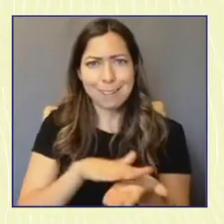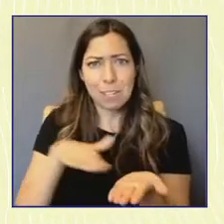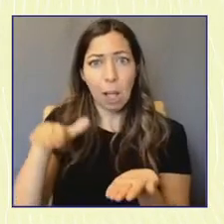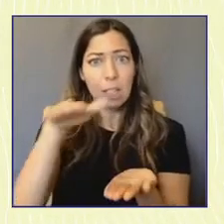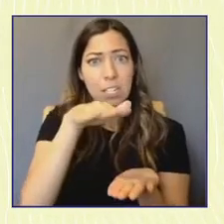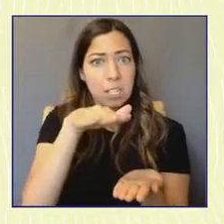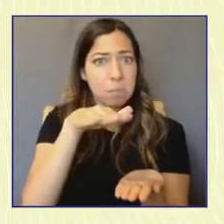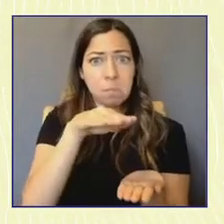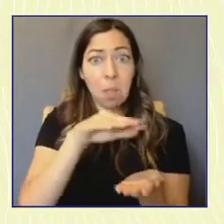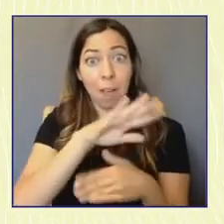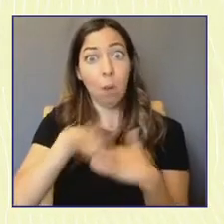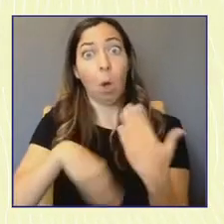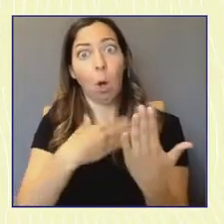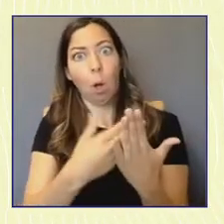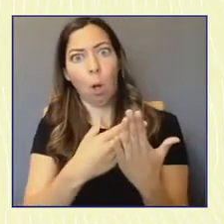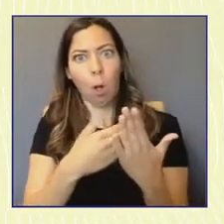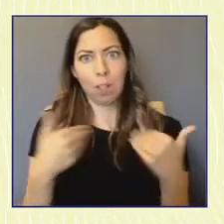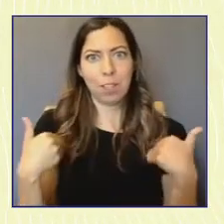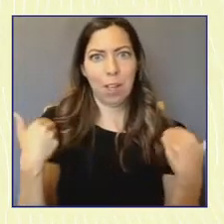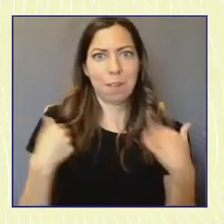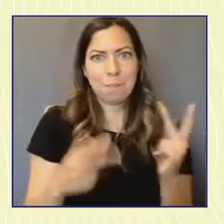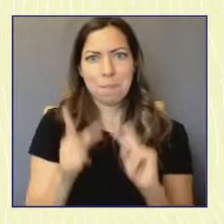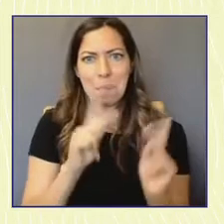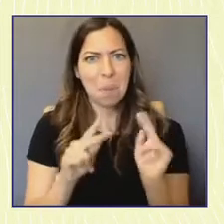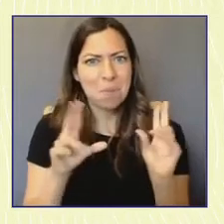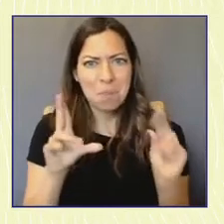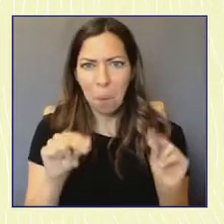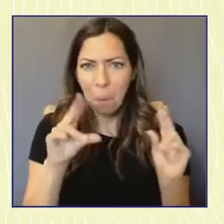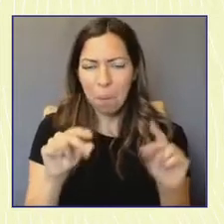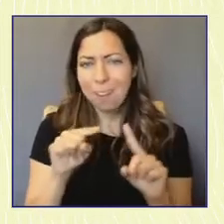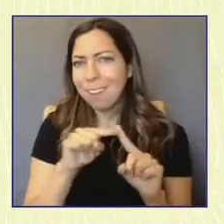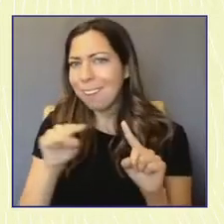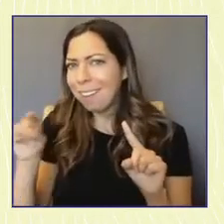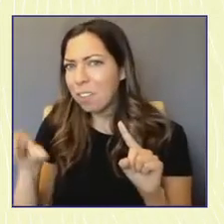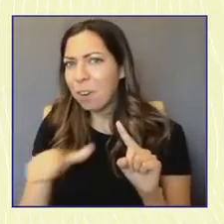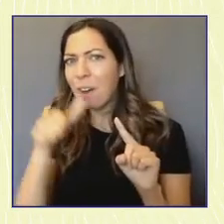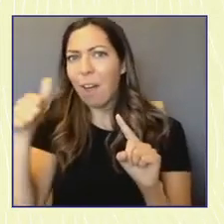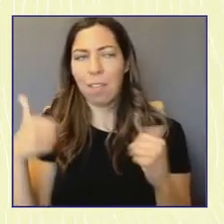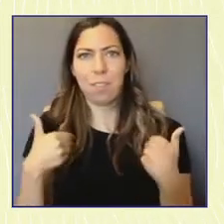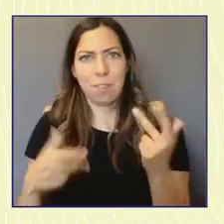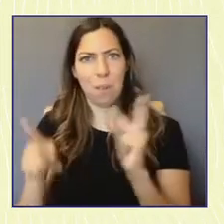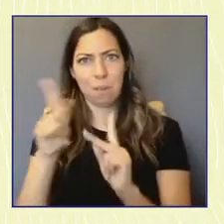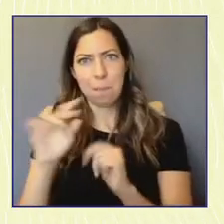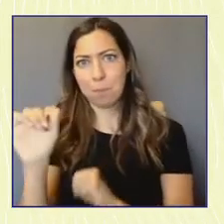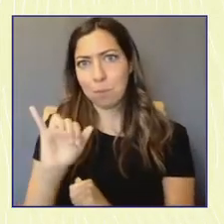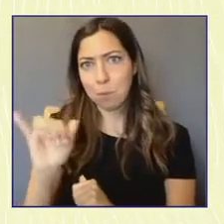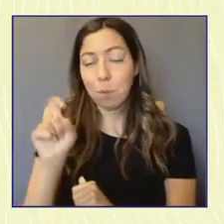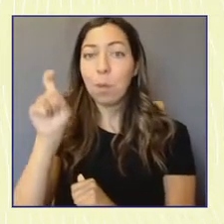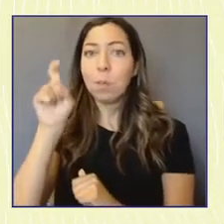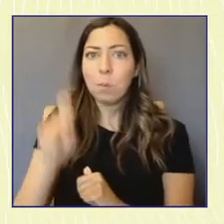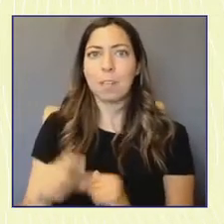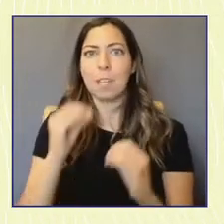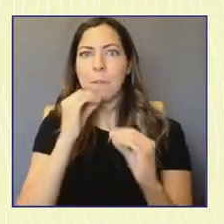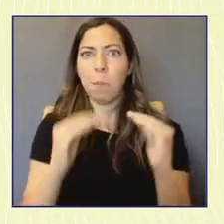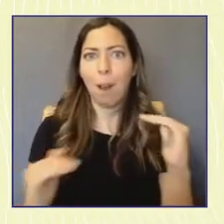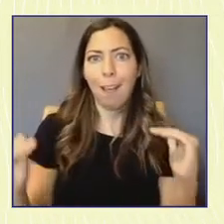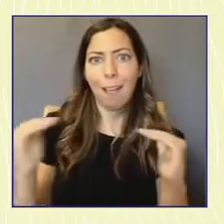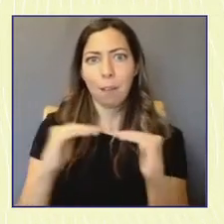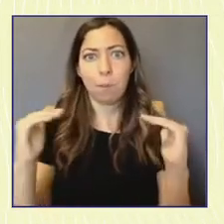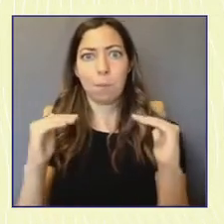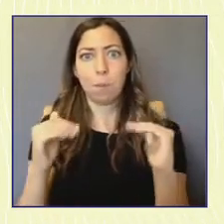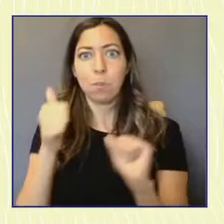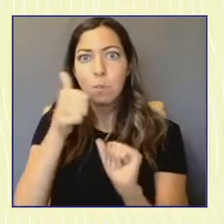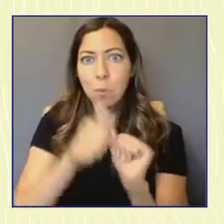college campuses across the country and it's equally important that we're equitable in our GOTV efforts to make sure that every young American